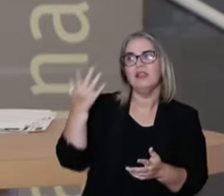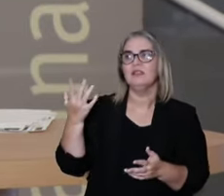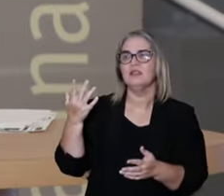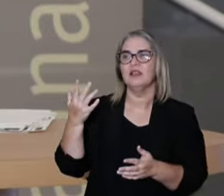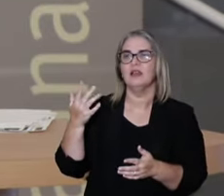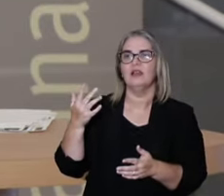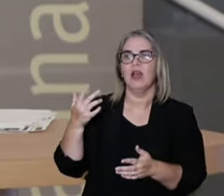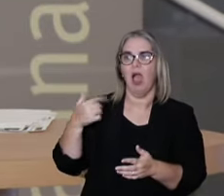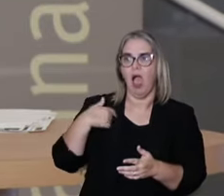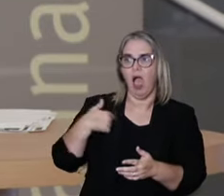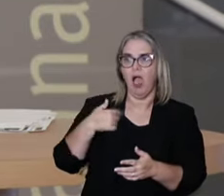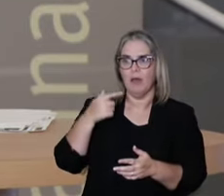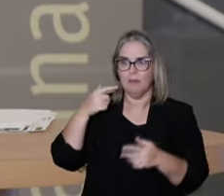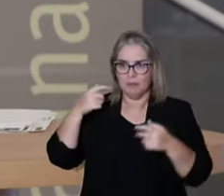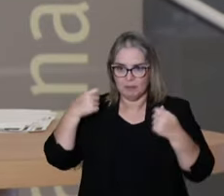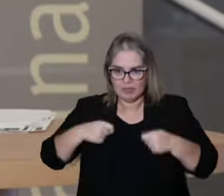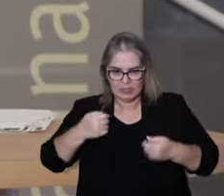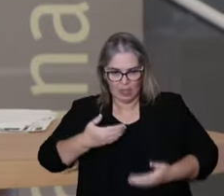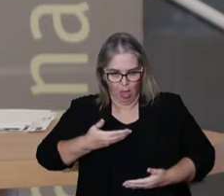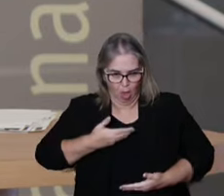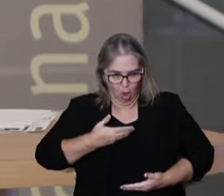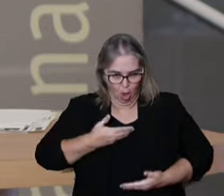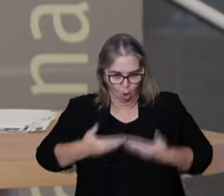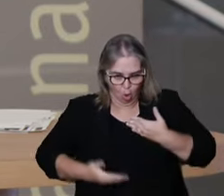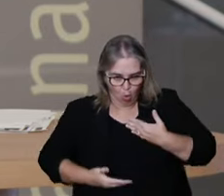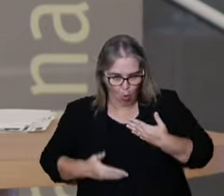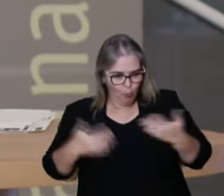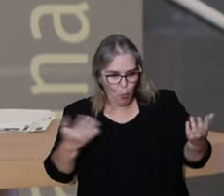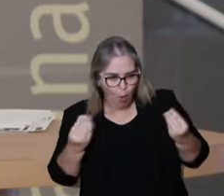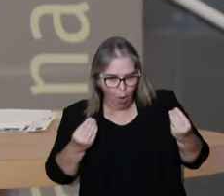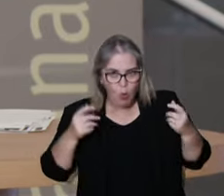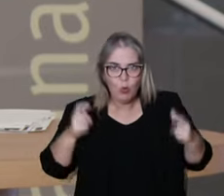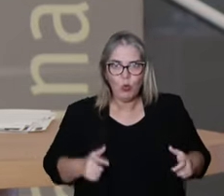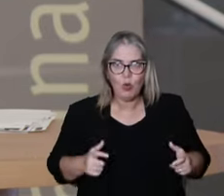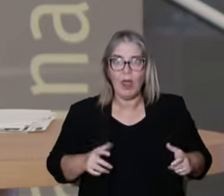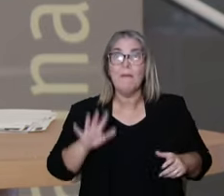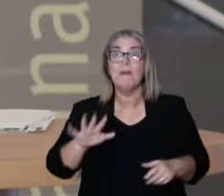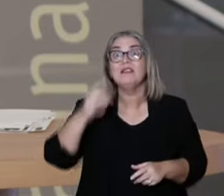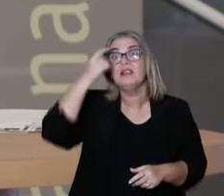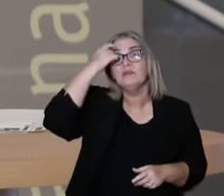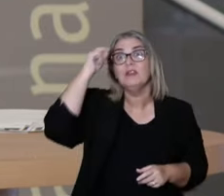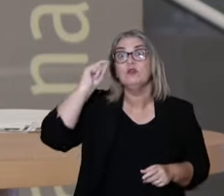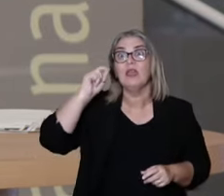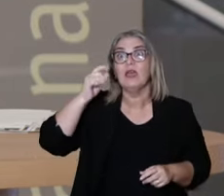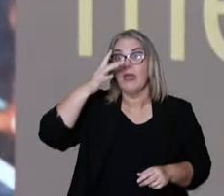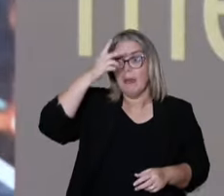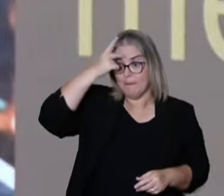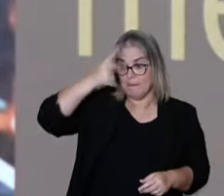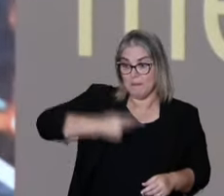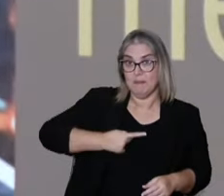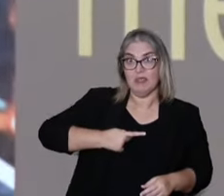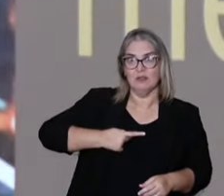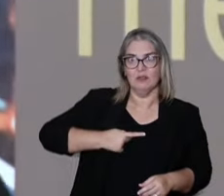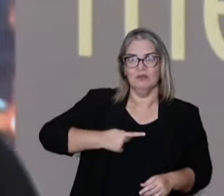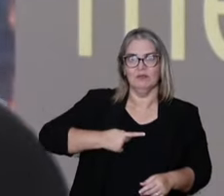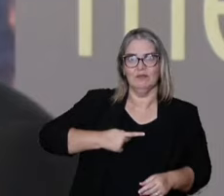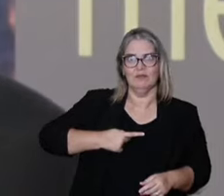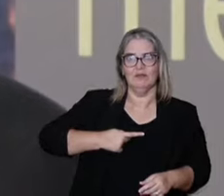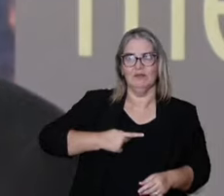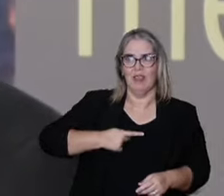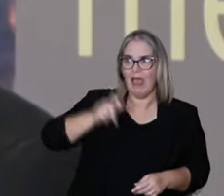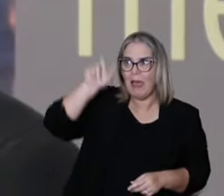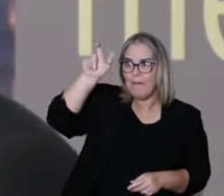to a part of need more care, but there's a different perspective.